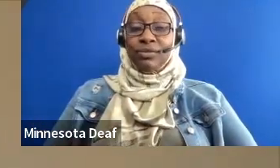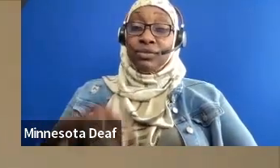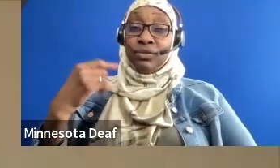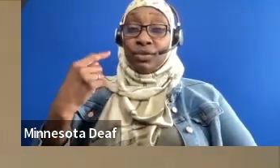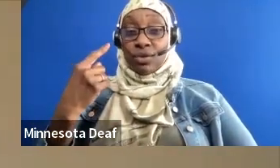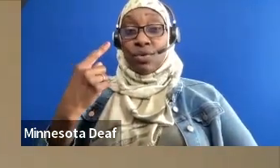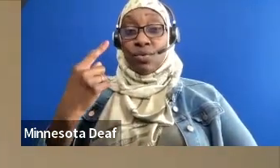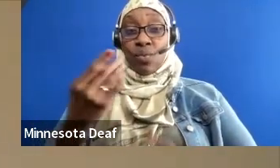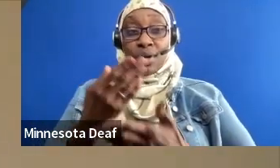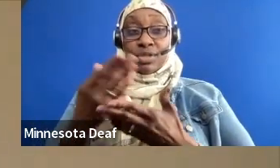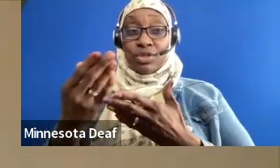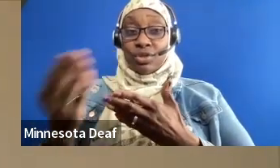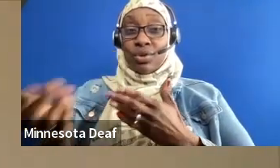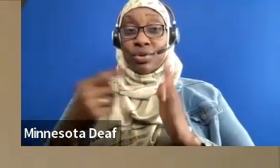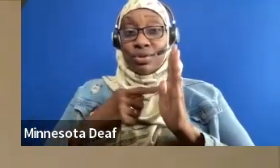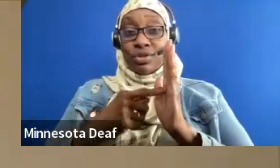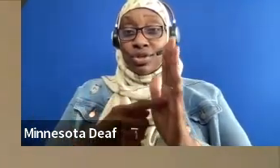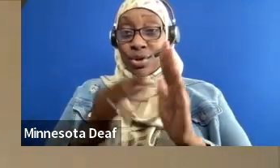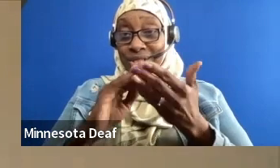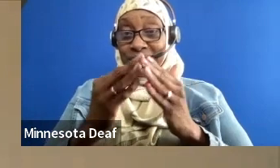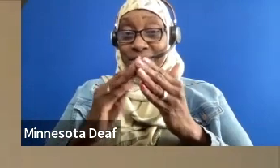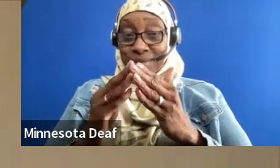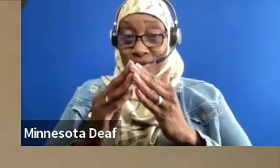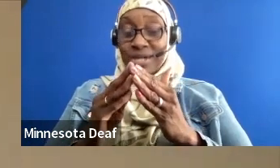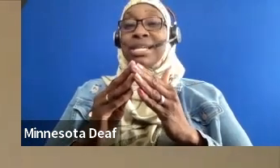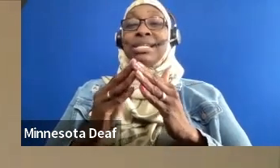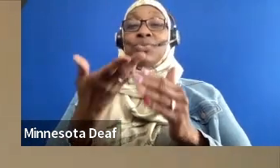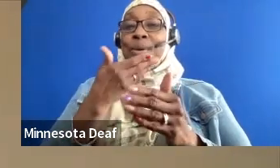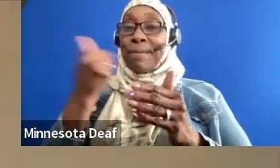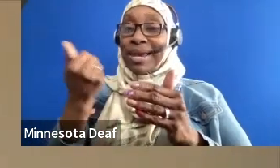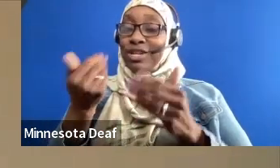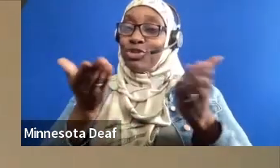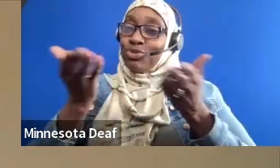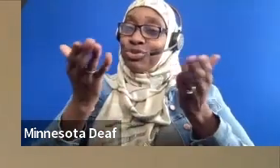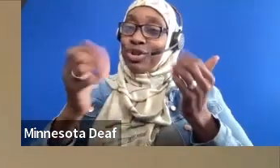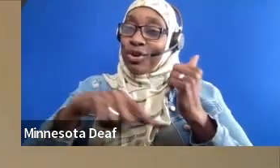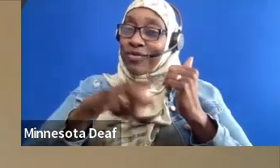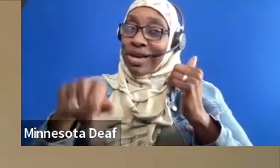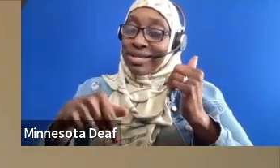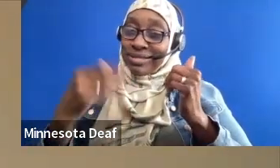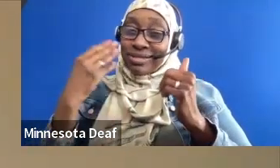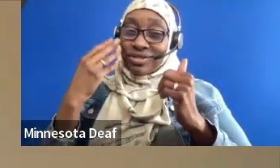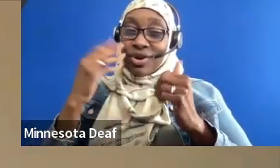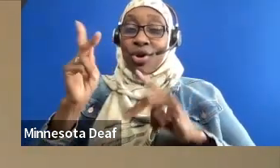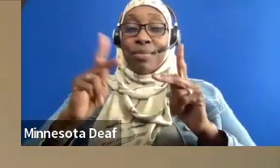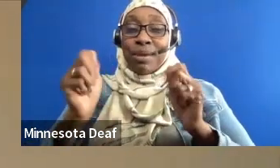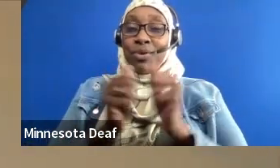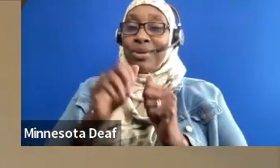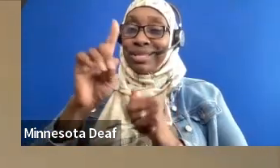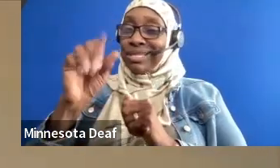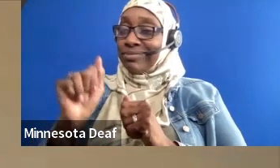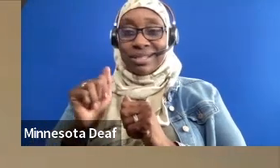we serve, we're better able to live our mission and values. People with disabilities are part of our community